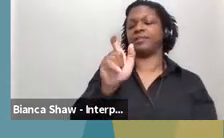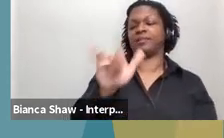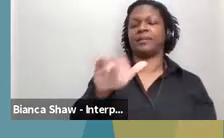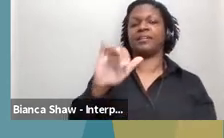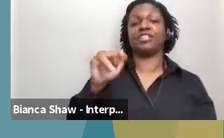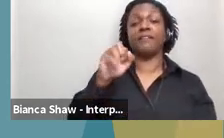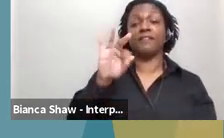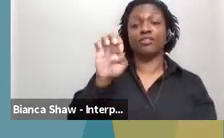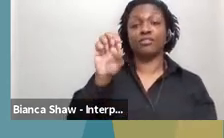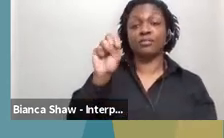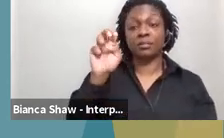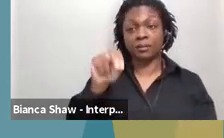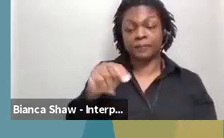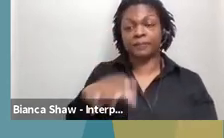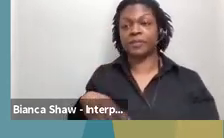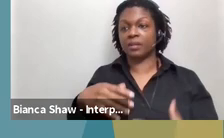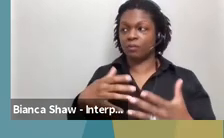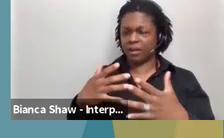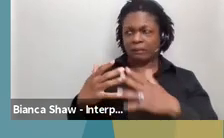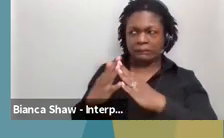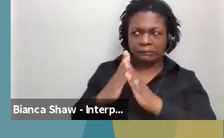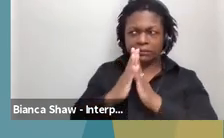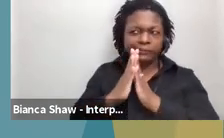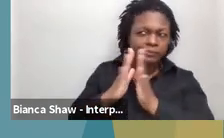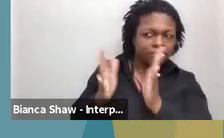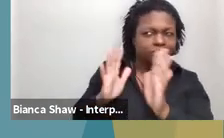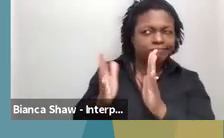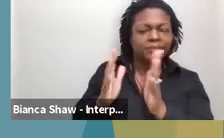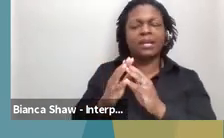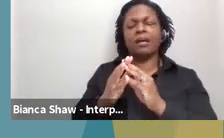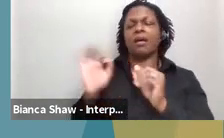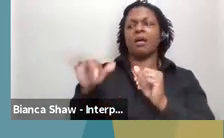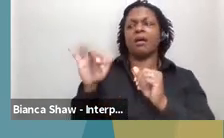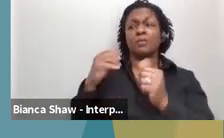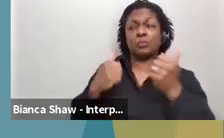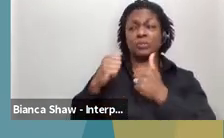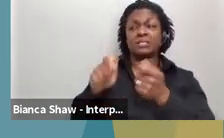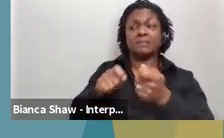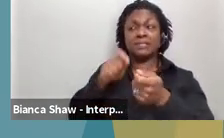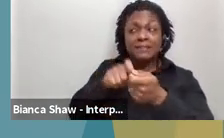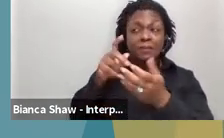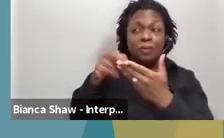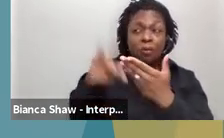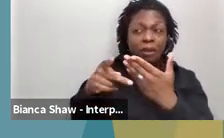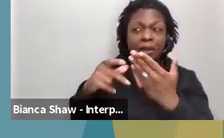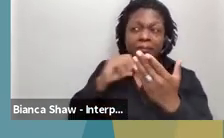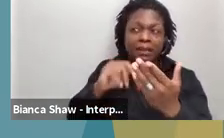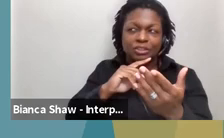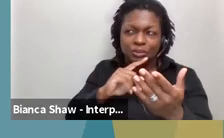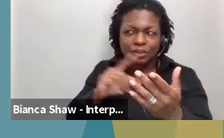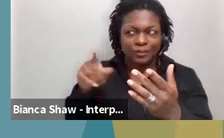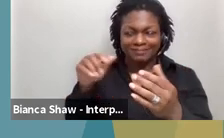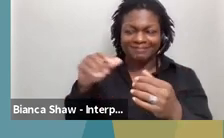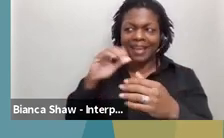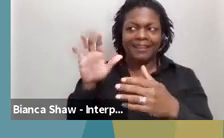information in the question about which specific programs the, um, individuals asking about, I can say that we do